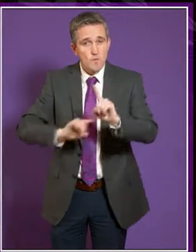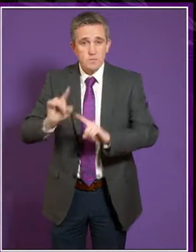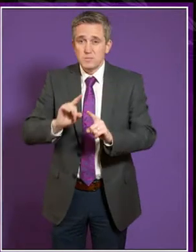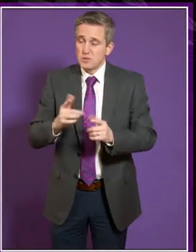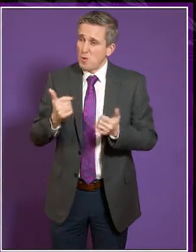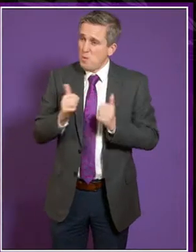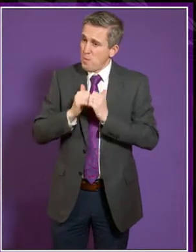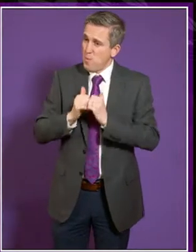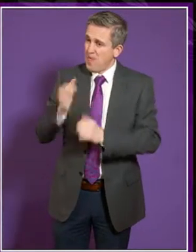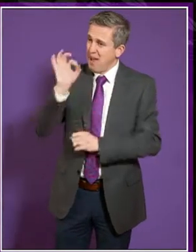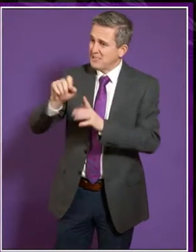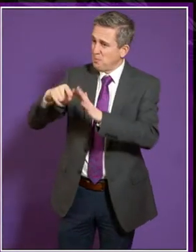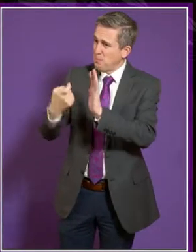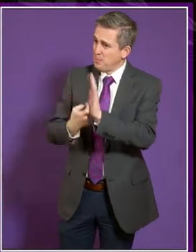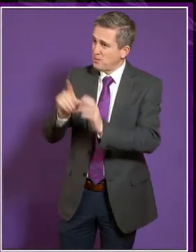Peter's view is.